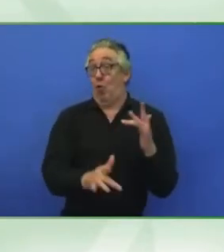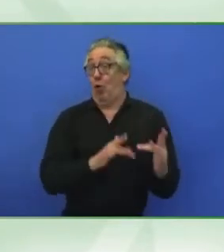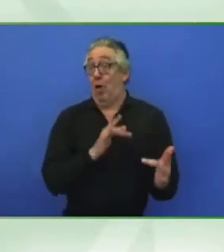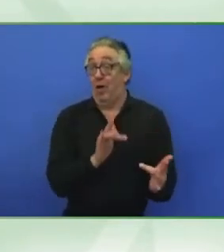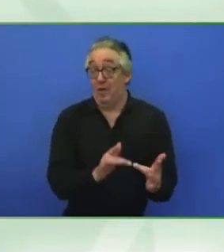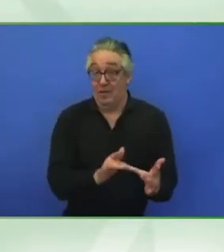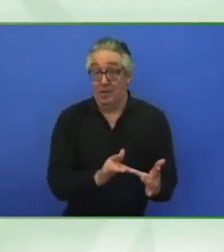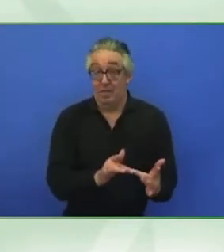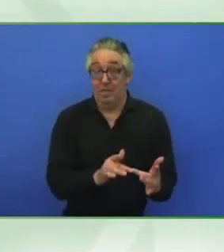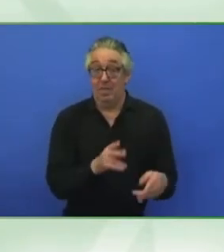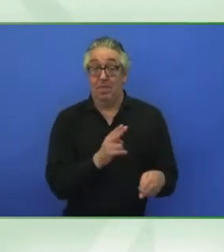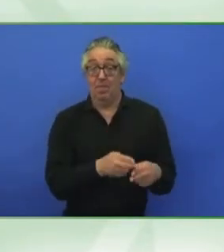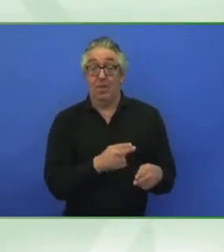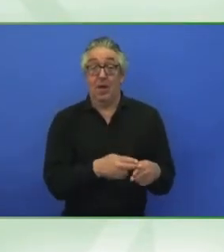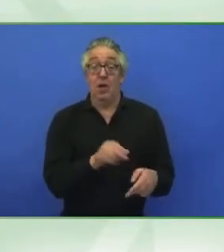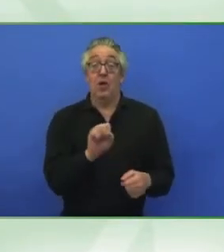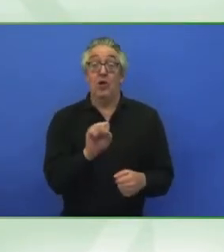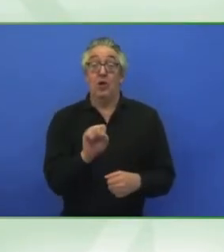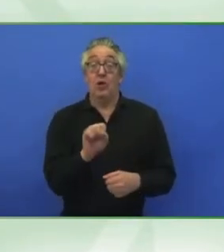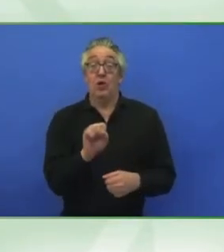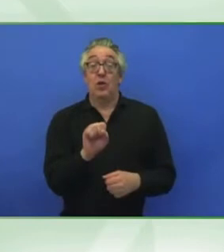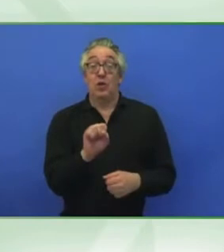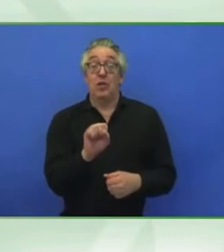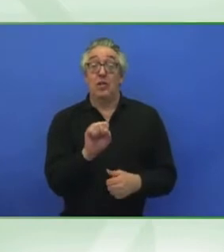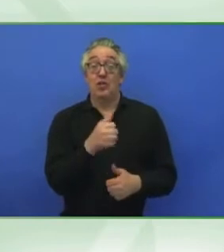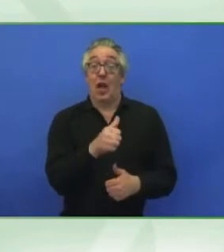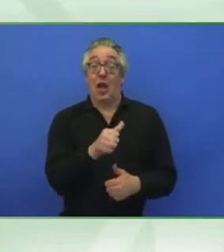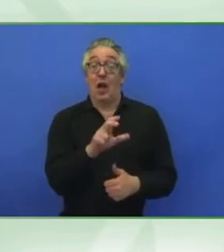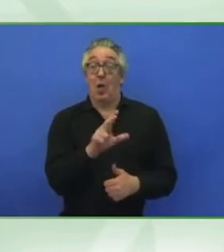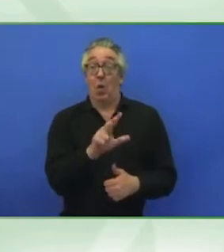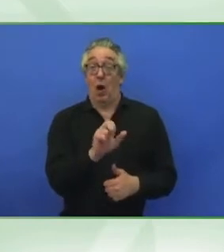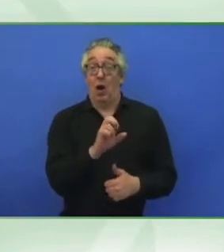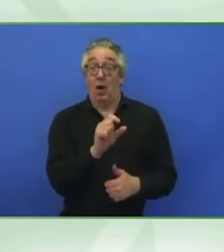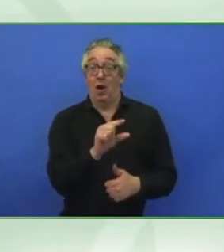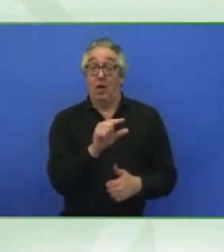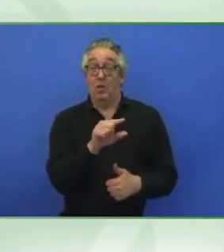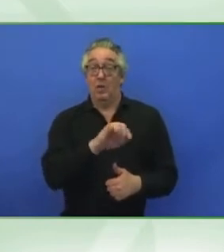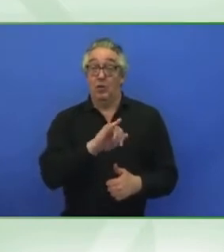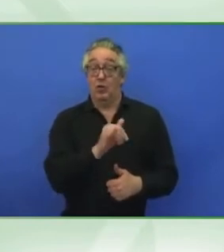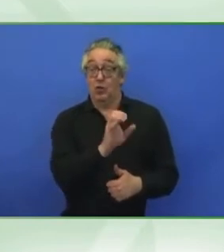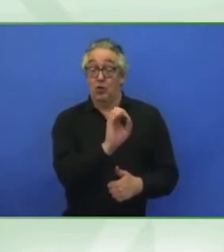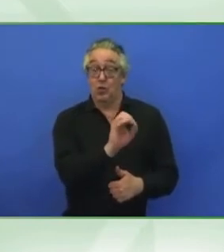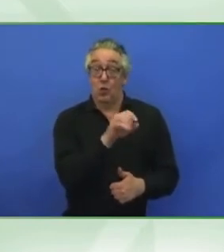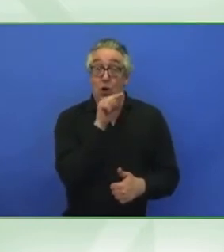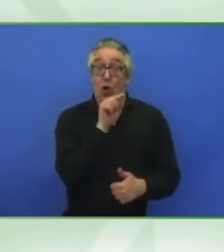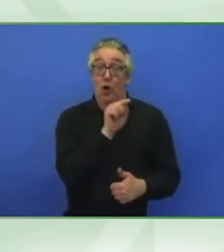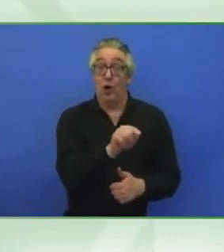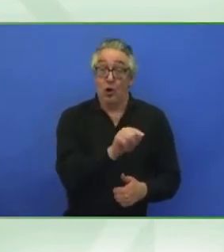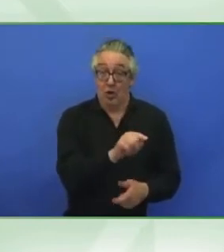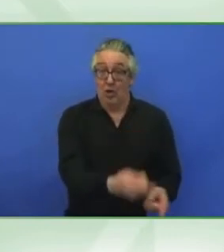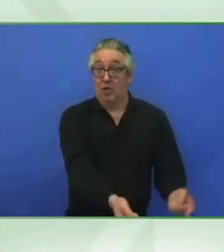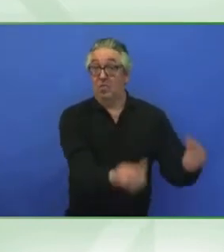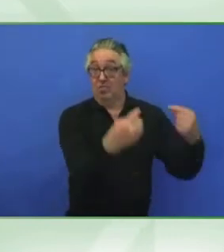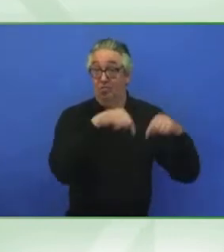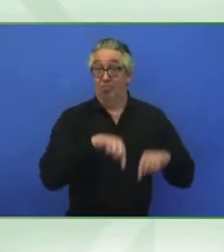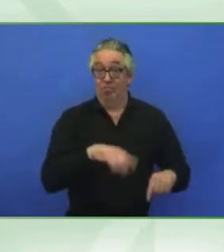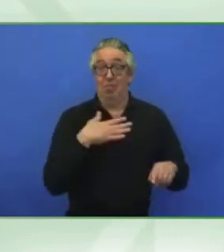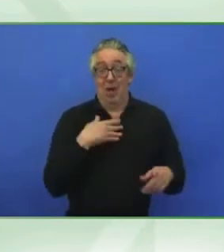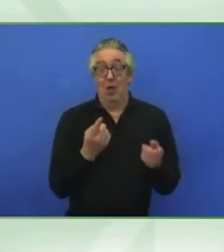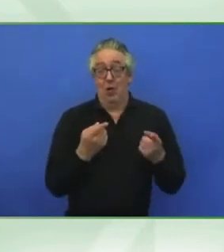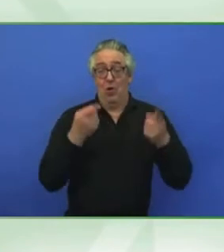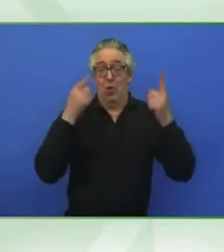Xiaorong Zhou, and she is a visiting scholar at St. Cloud State University in Minnesota.